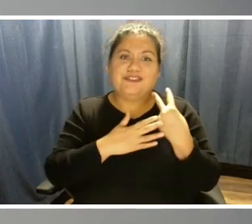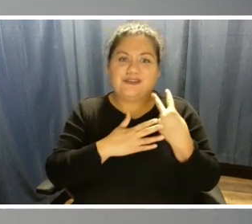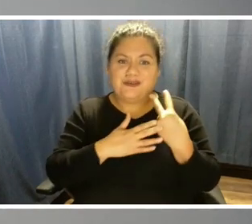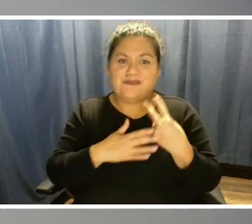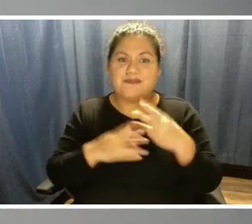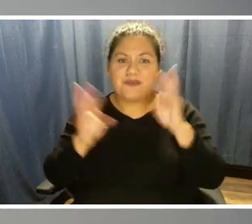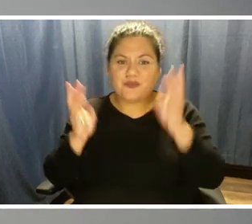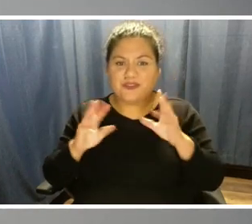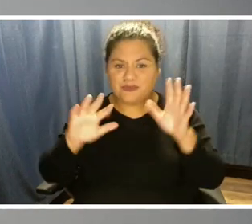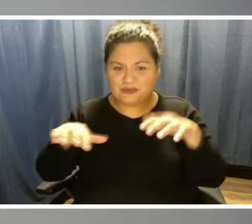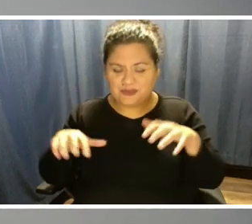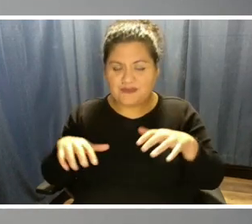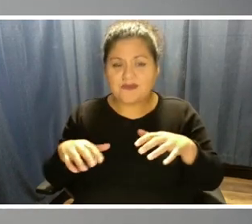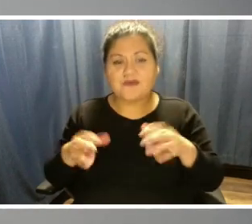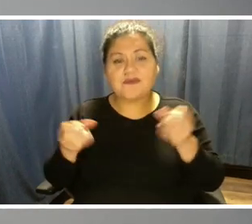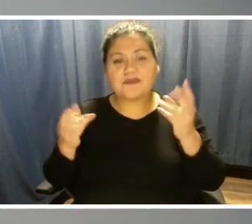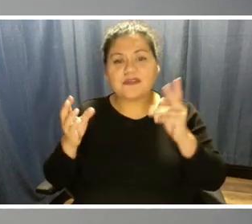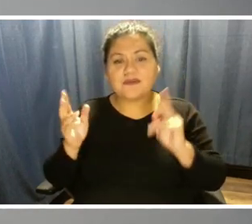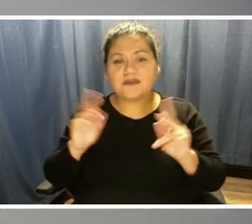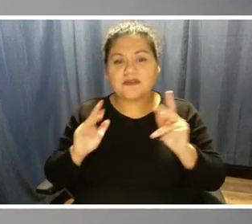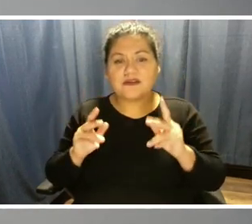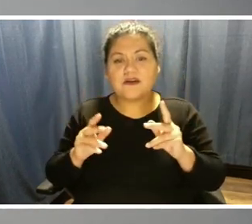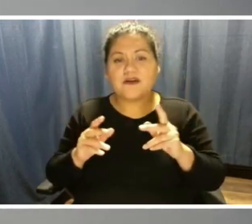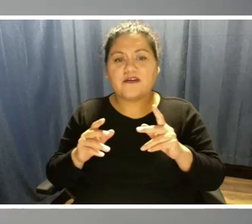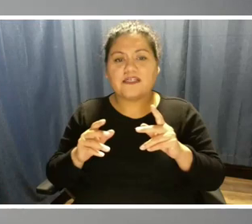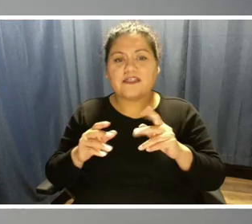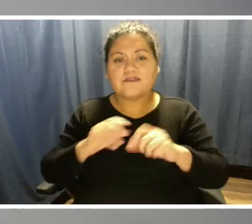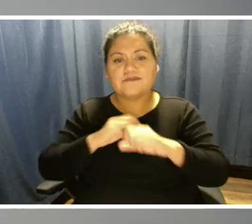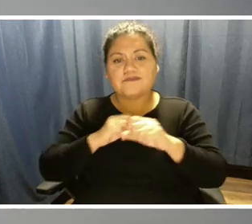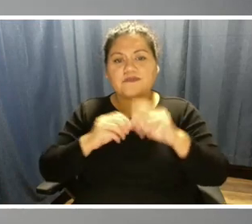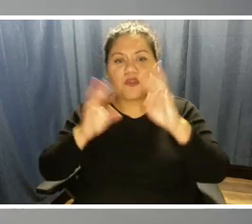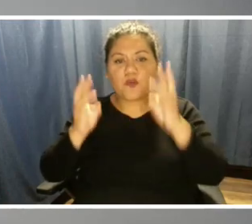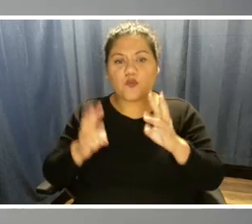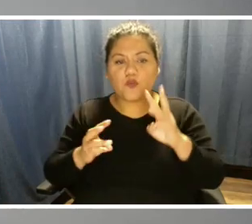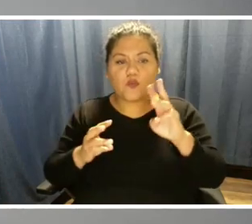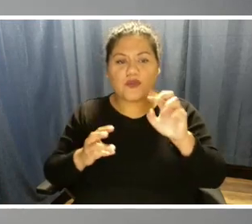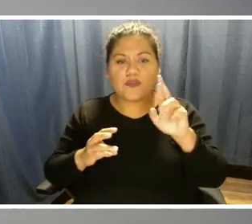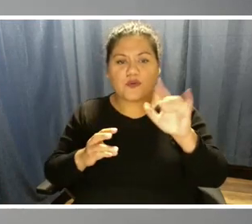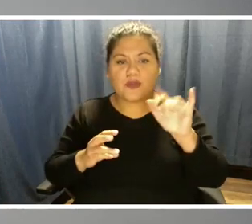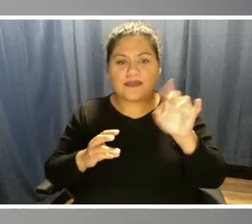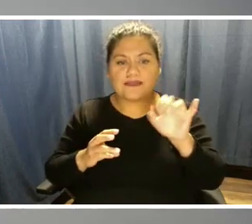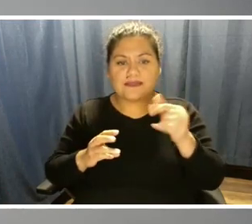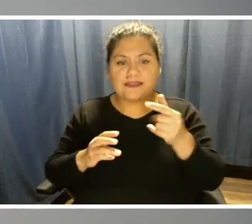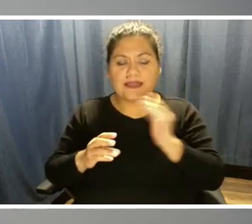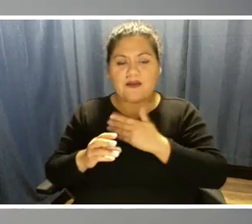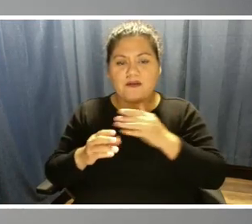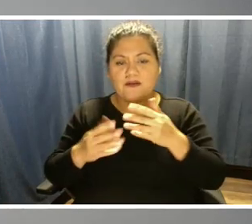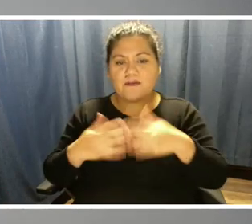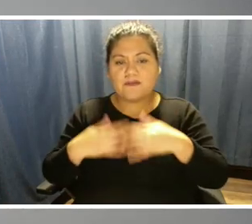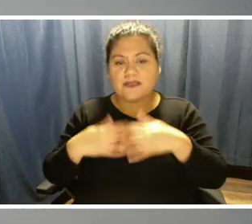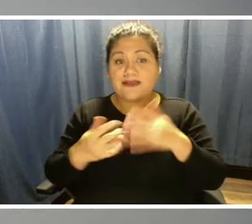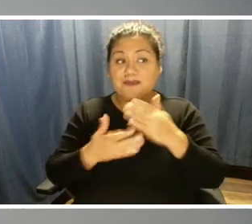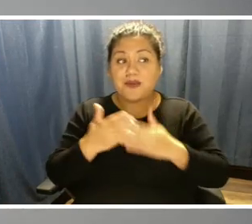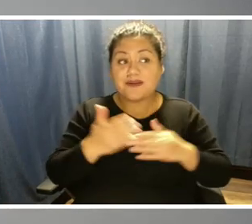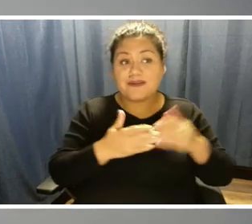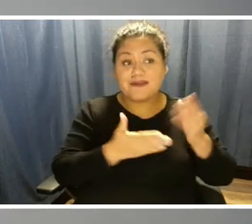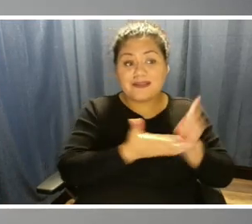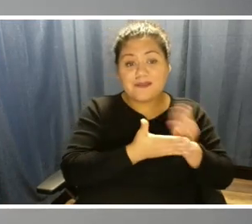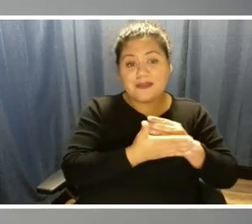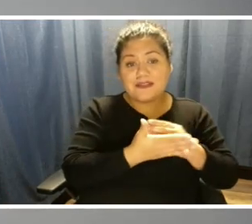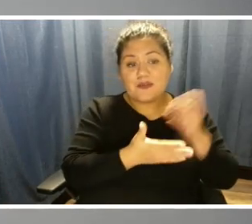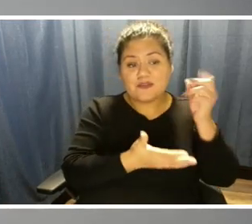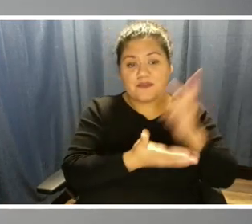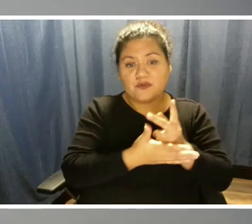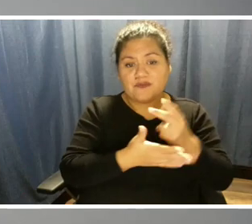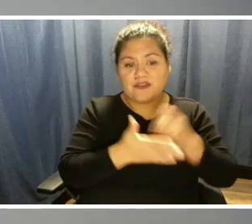talked about, you know, improvements to weatherizing our plants, some of our existing dollars and part of the the budget that was approved for this year and this rate increase that we